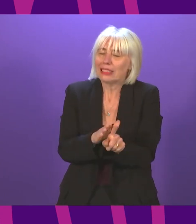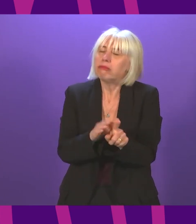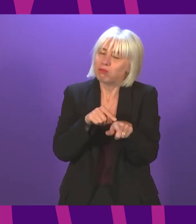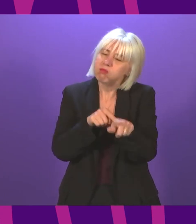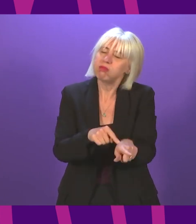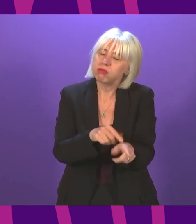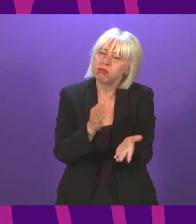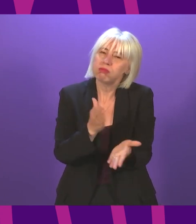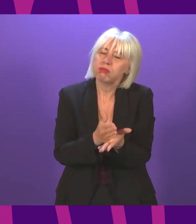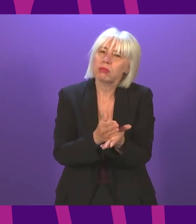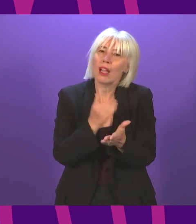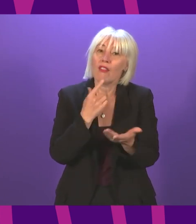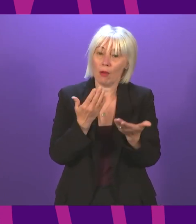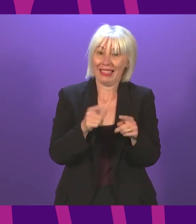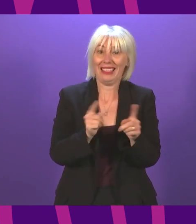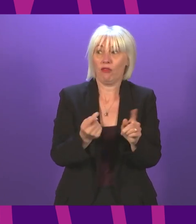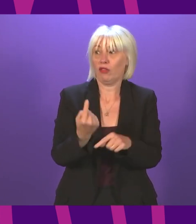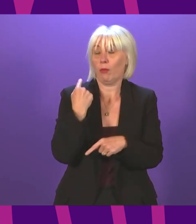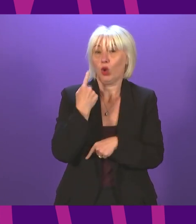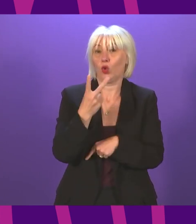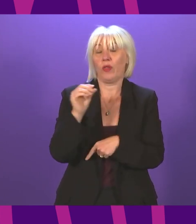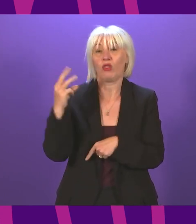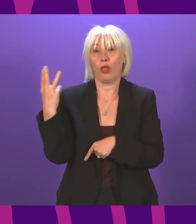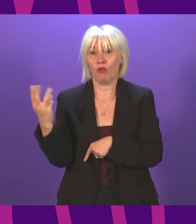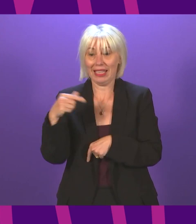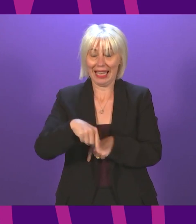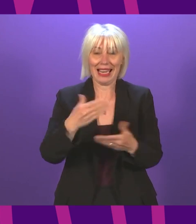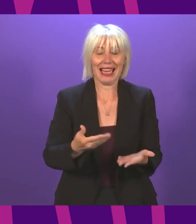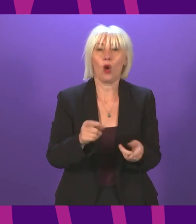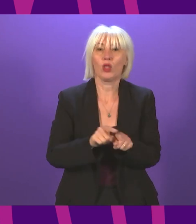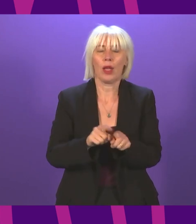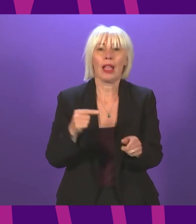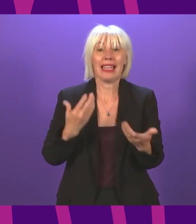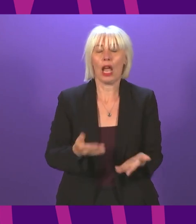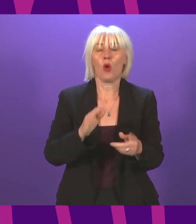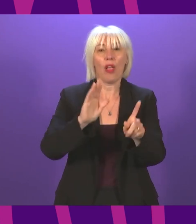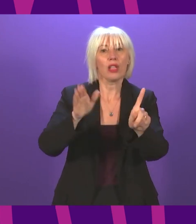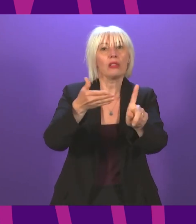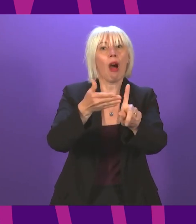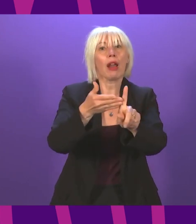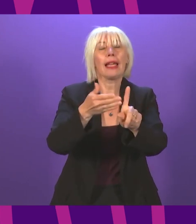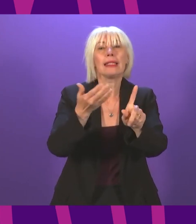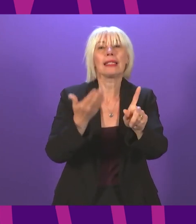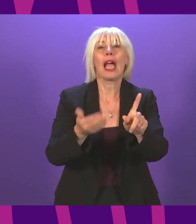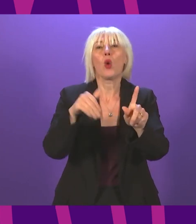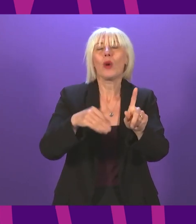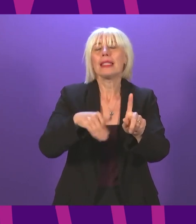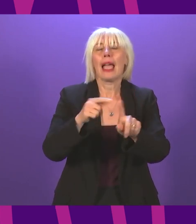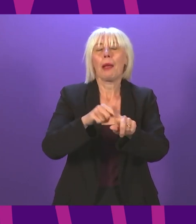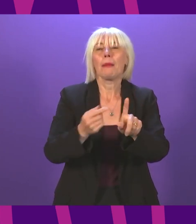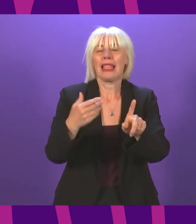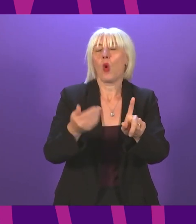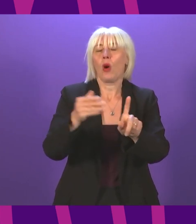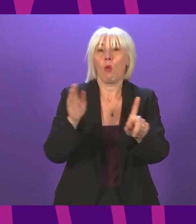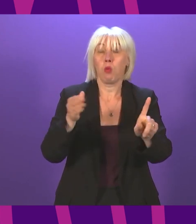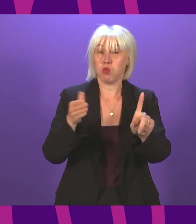of the other differences between now and 2003 is our waiting times. Targets are so much more ambitious than they were under Labour because